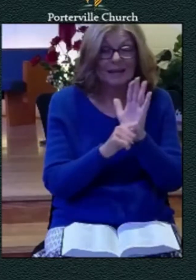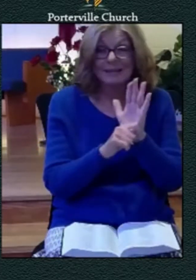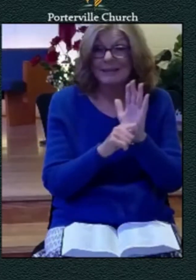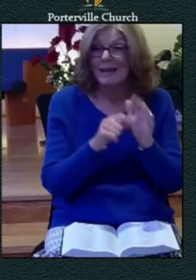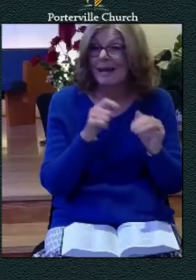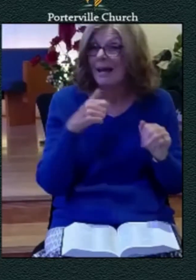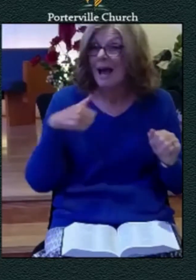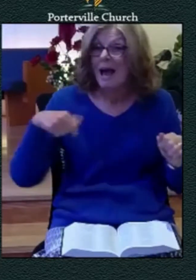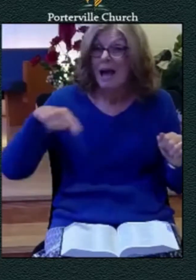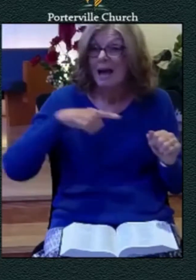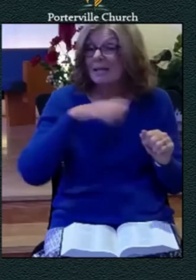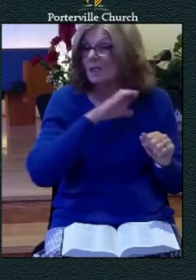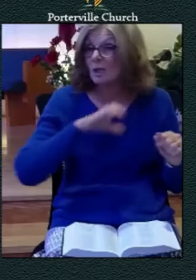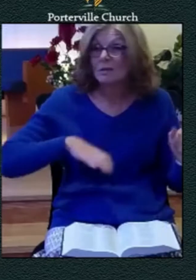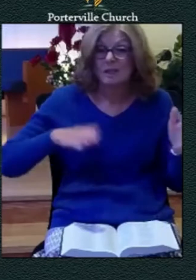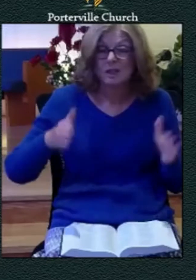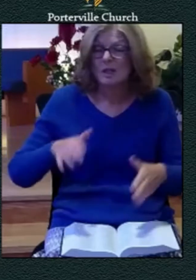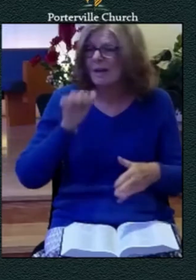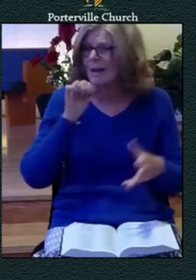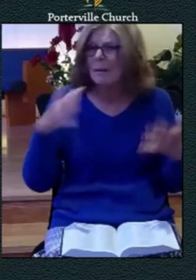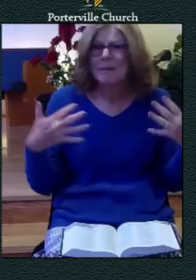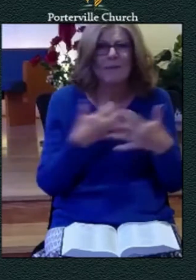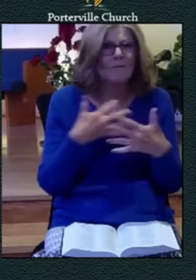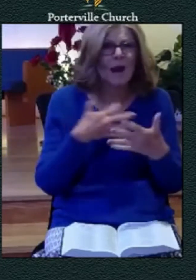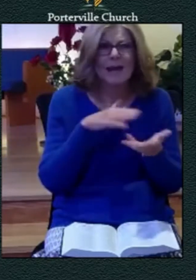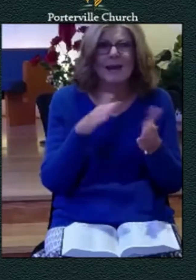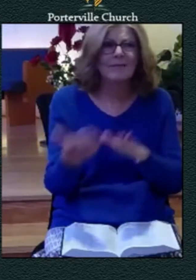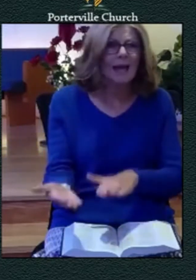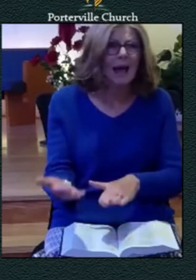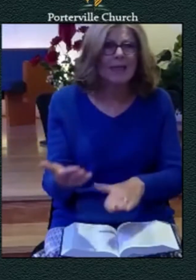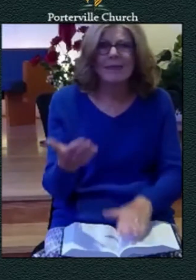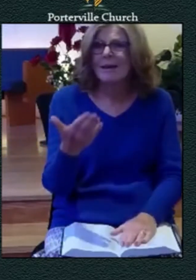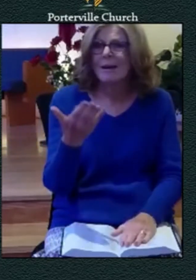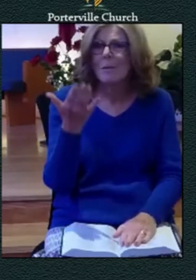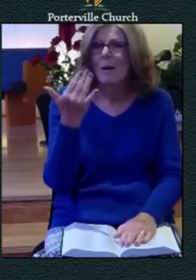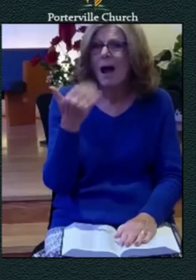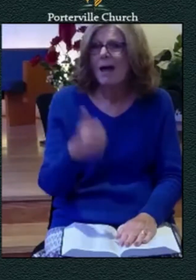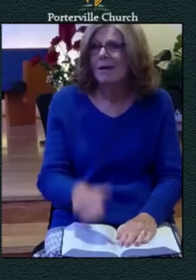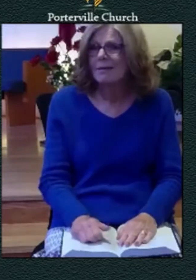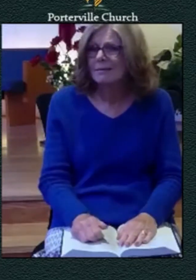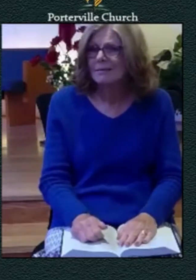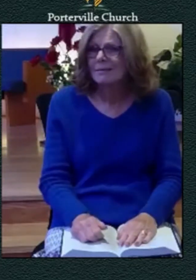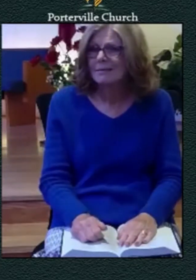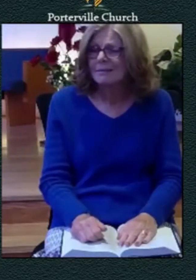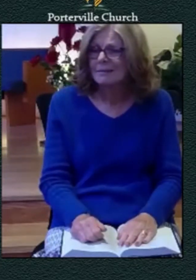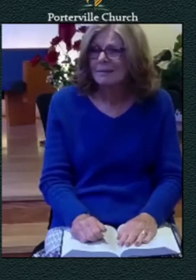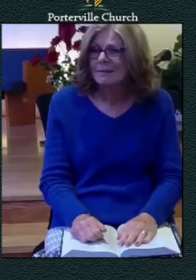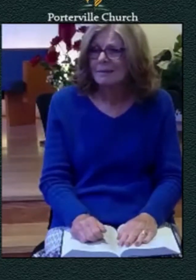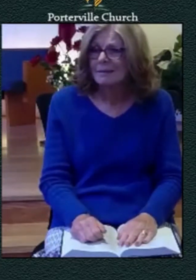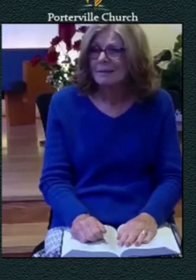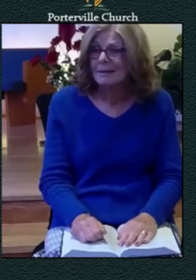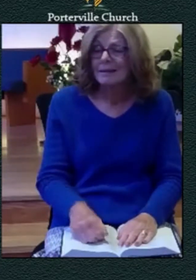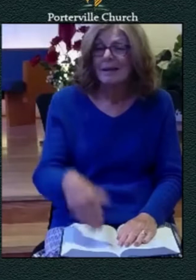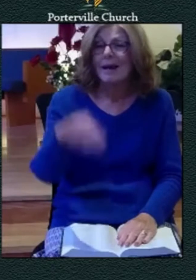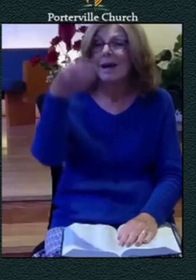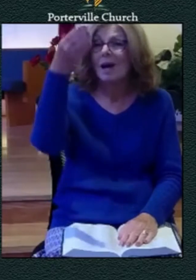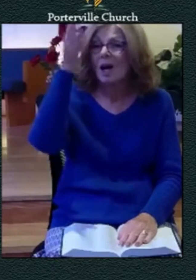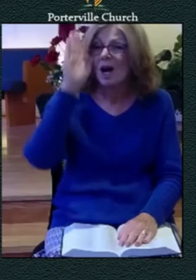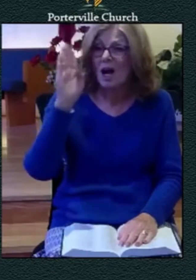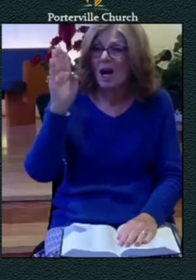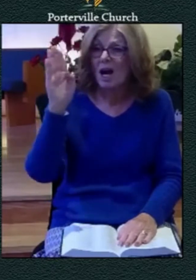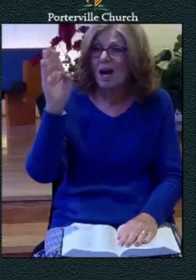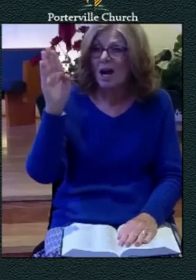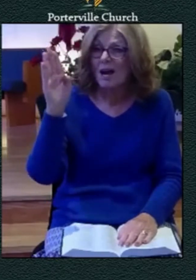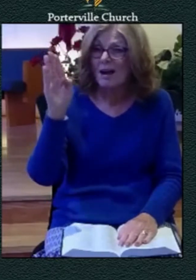be afraid of death because it doesn't have the last word the redeeming god stands athwart